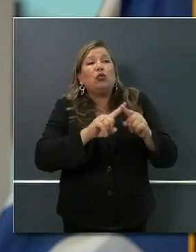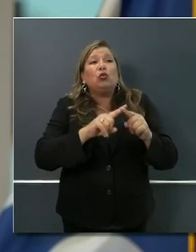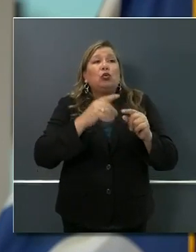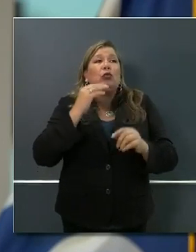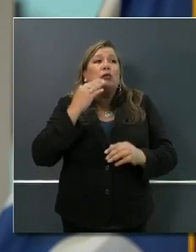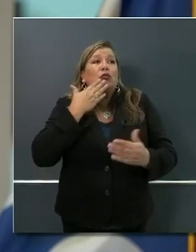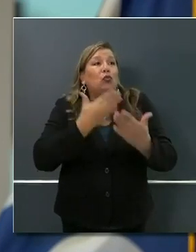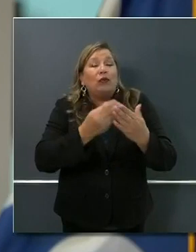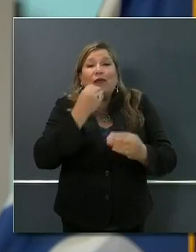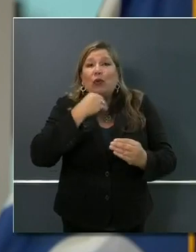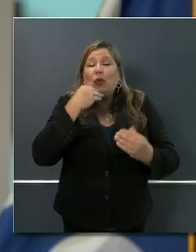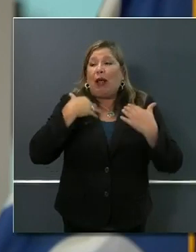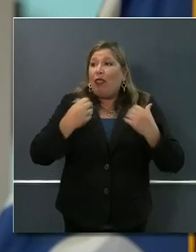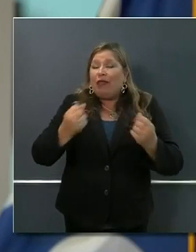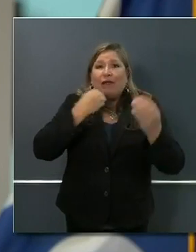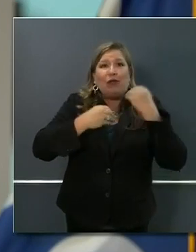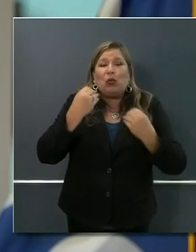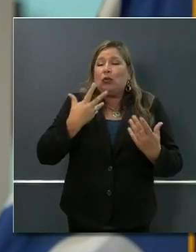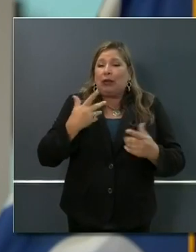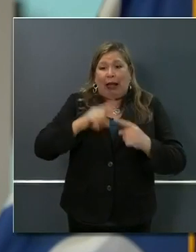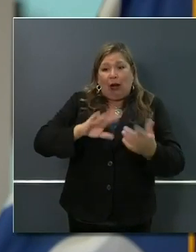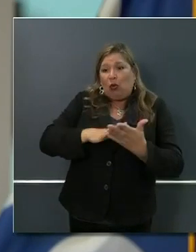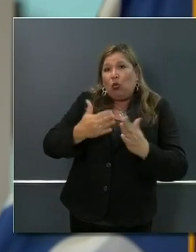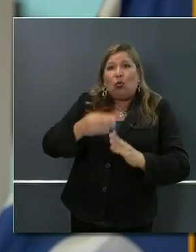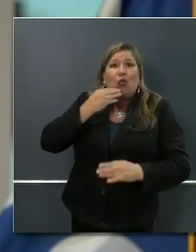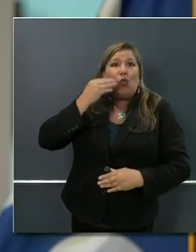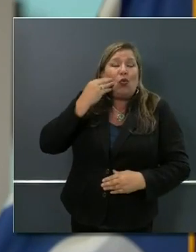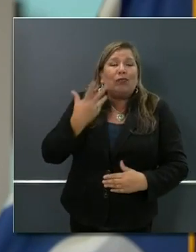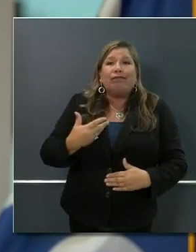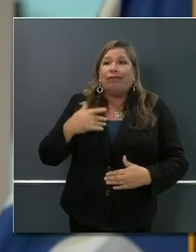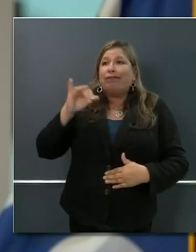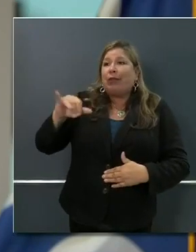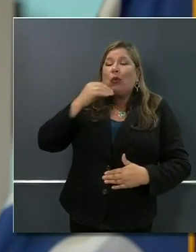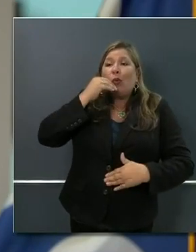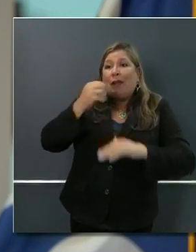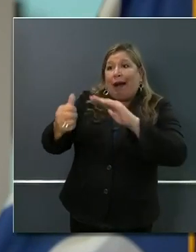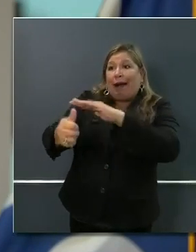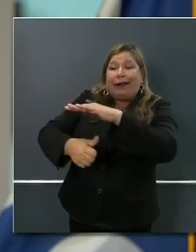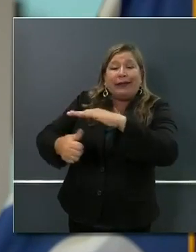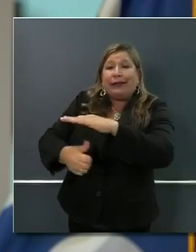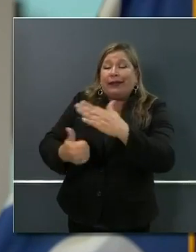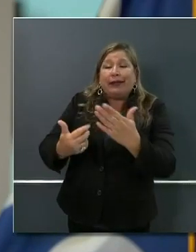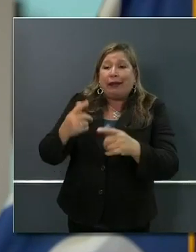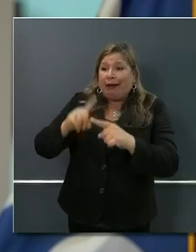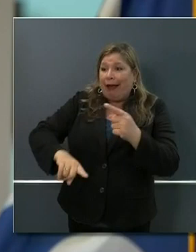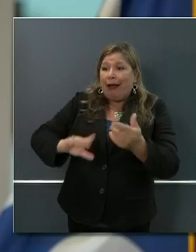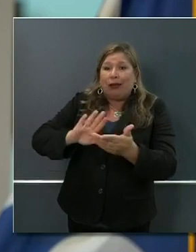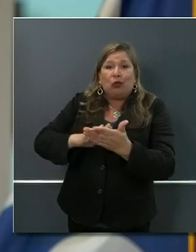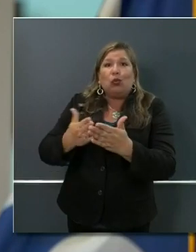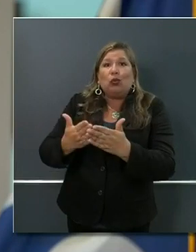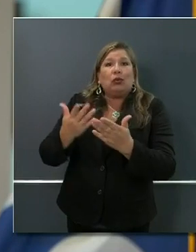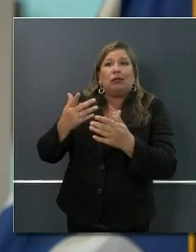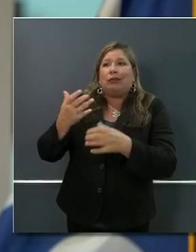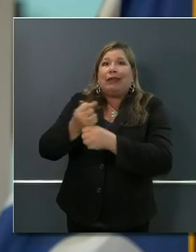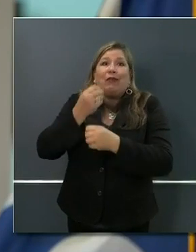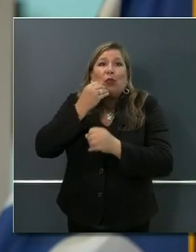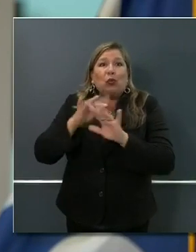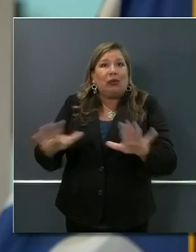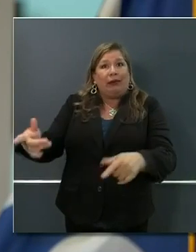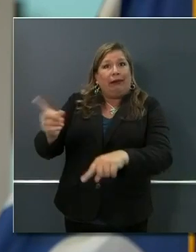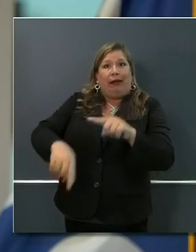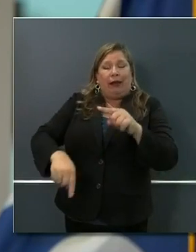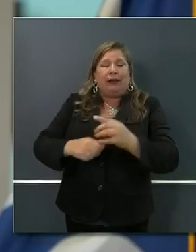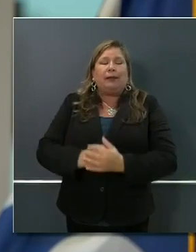no capacity at home, if isolated, to even prepare those meals in the first place. And so we advanced a